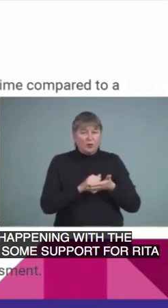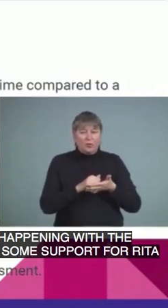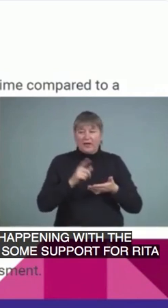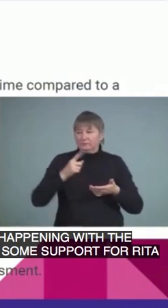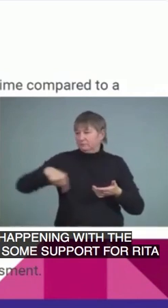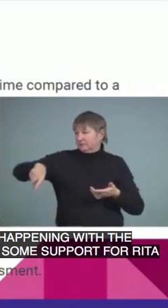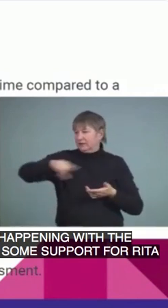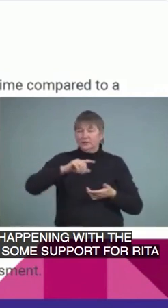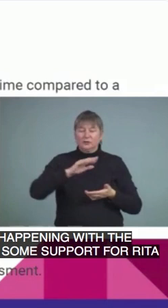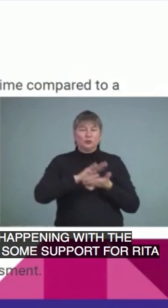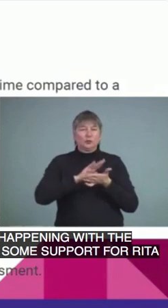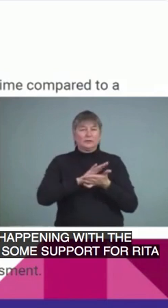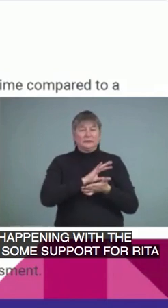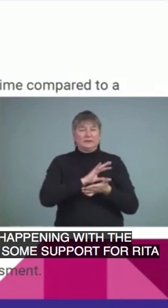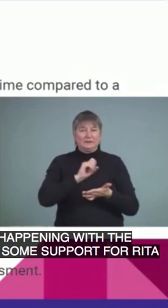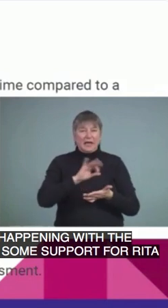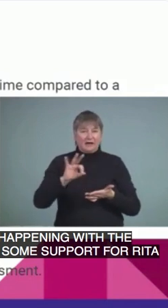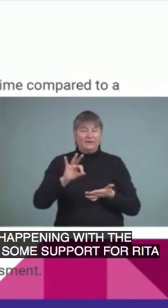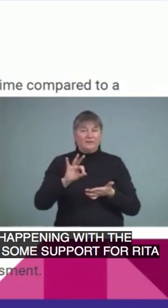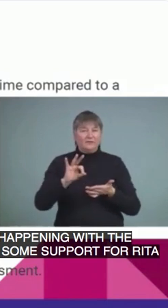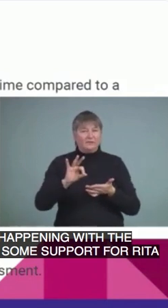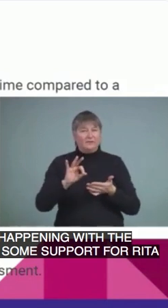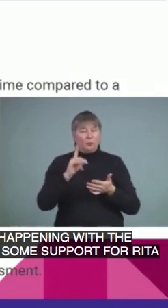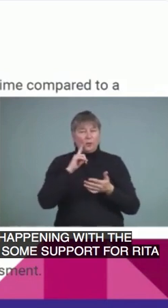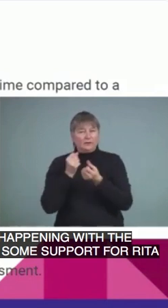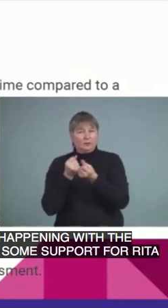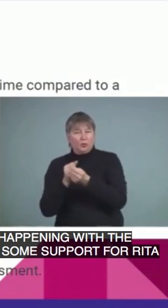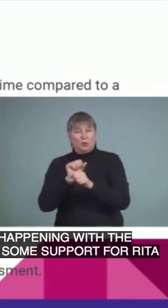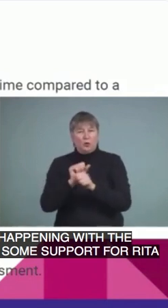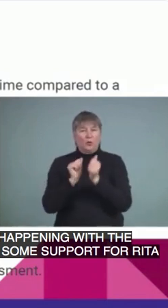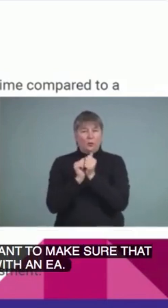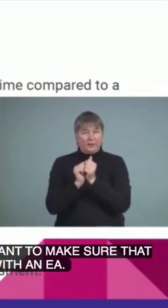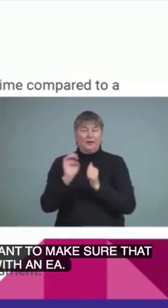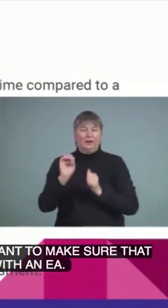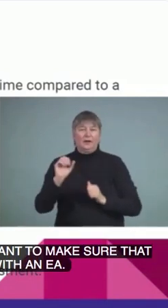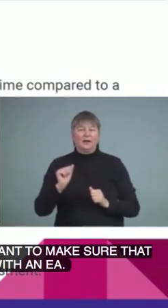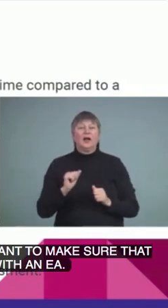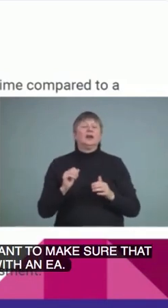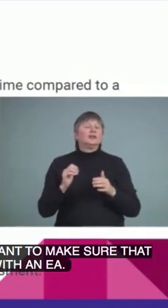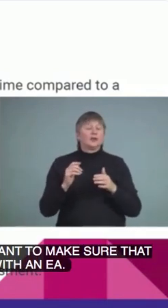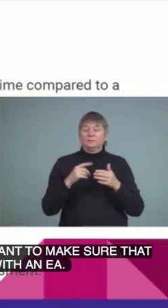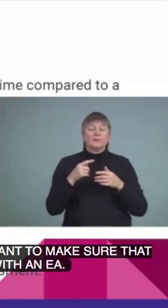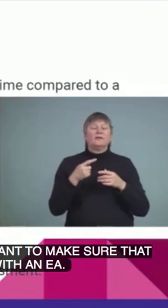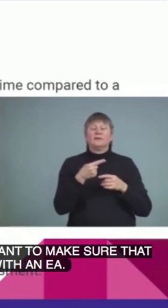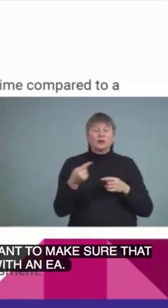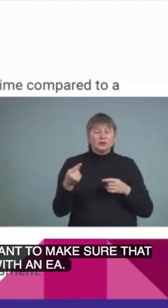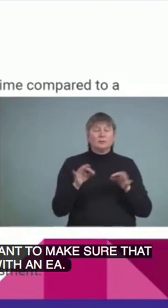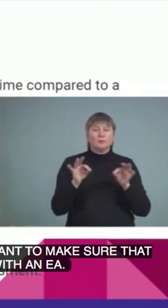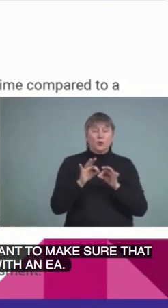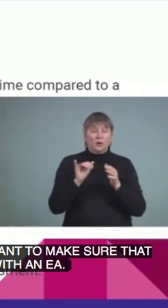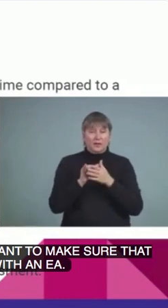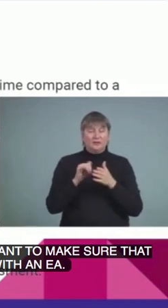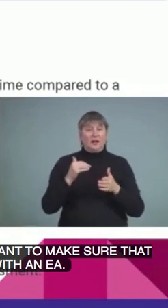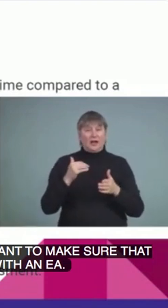is ready for her to work with an EA. So first foremost, is that access to a language